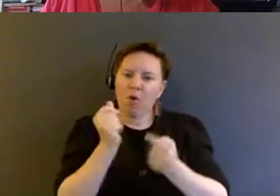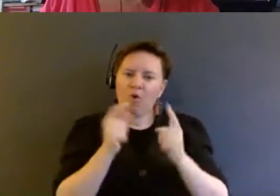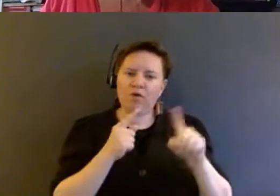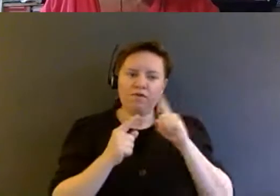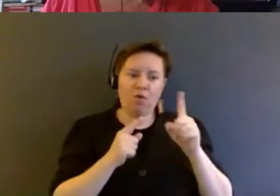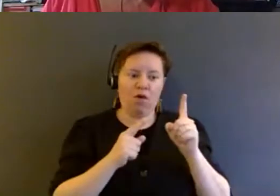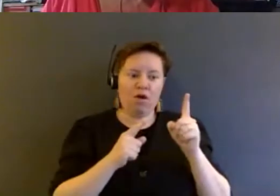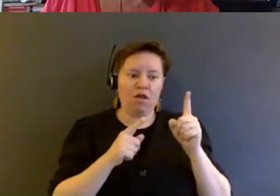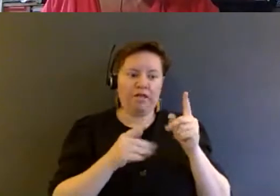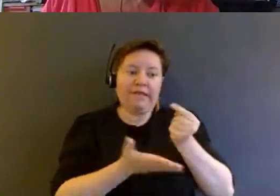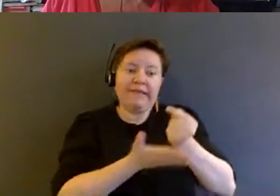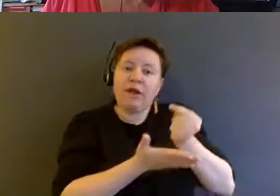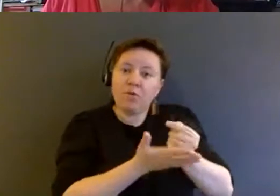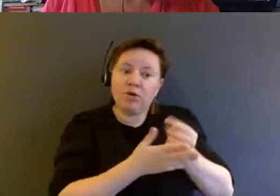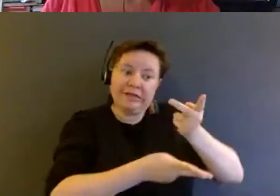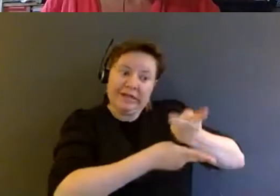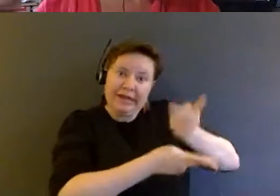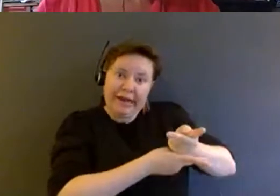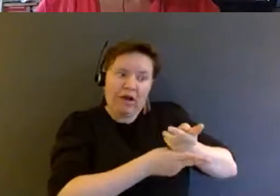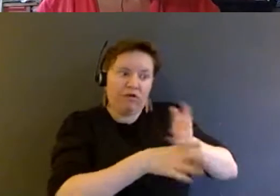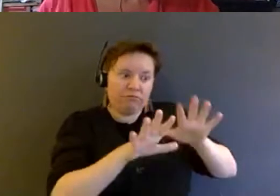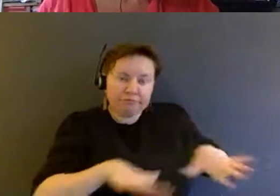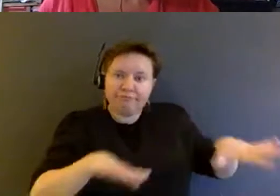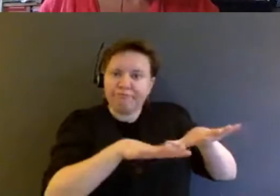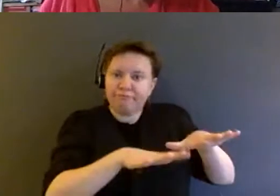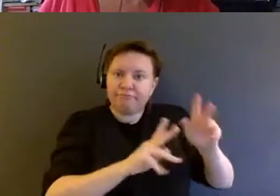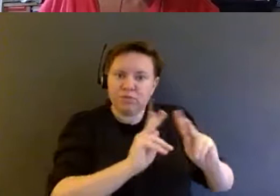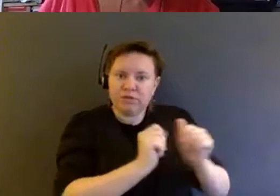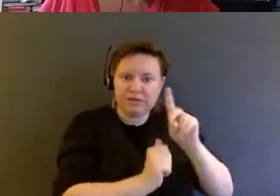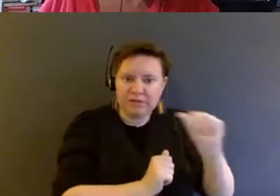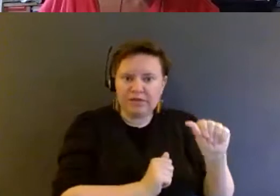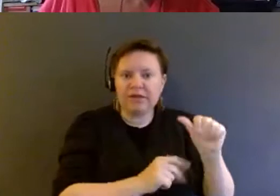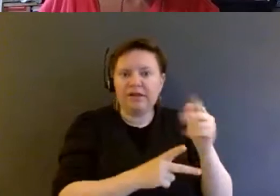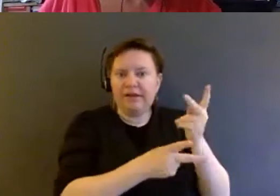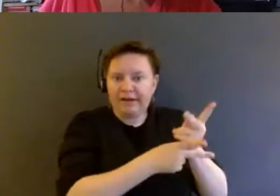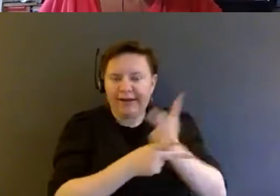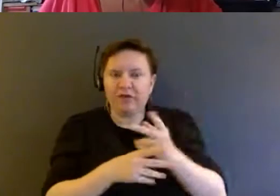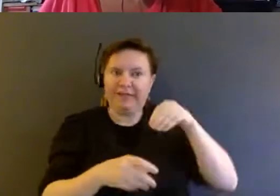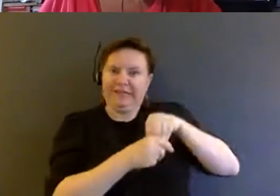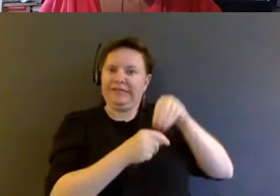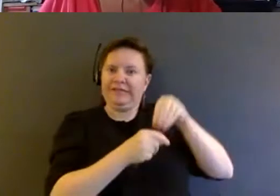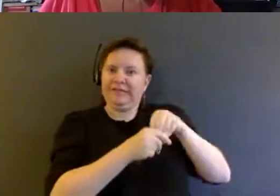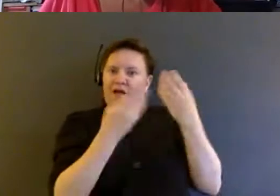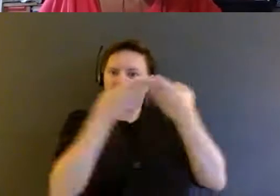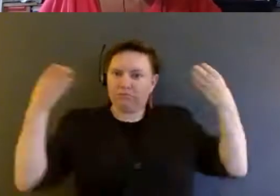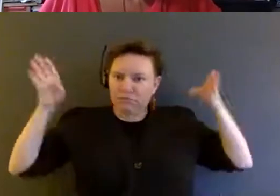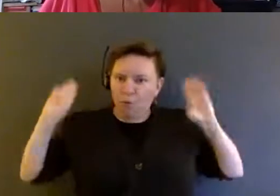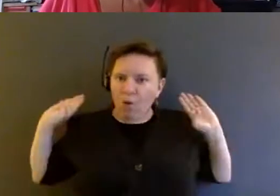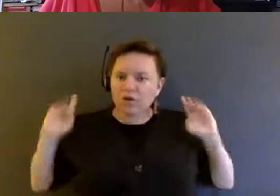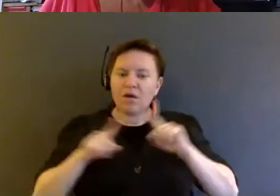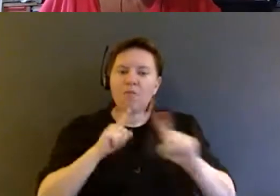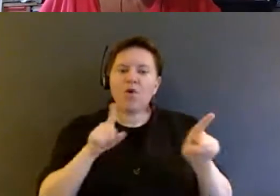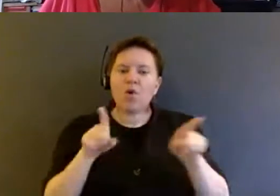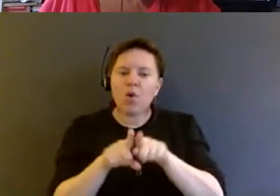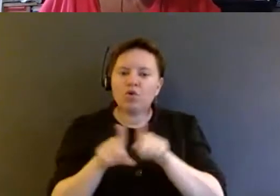therapeutically take care of disability, now take care outside of institutional walls, but also treatment in terms